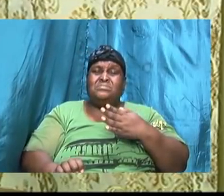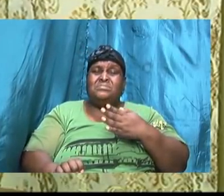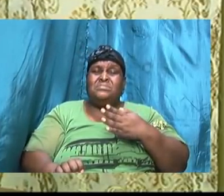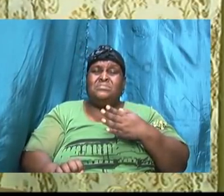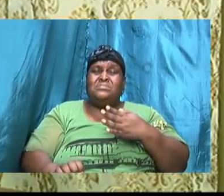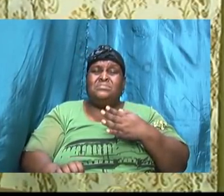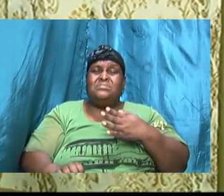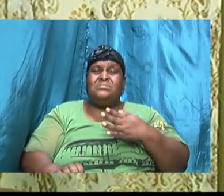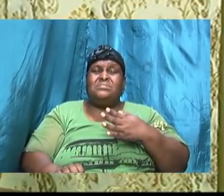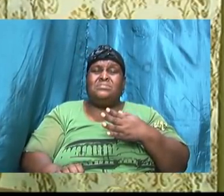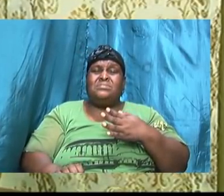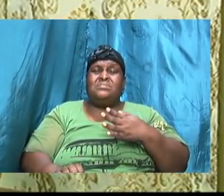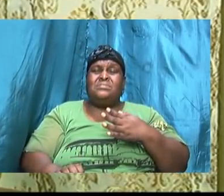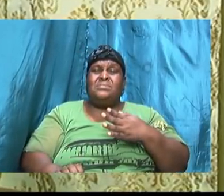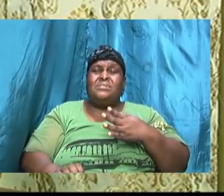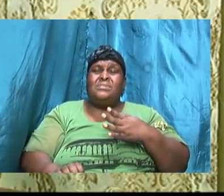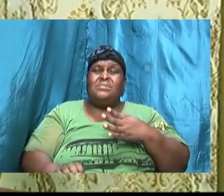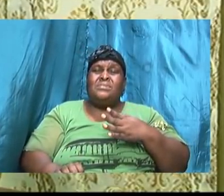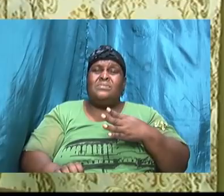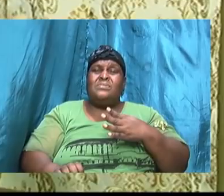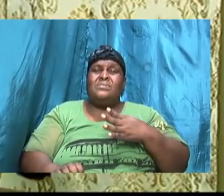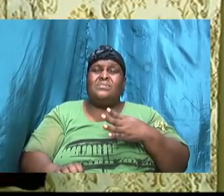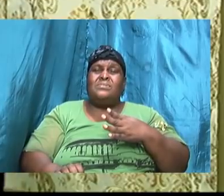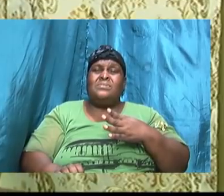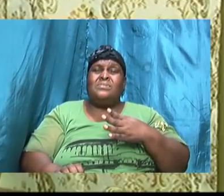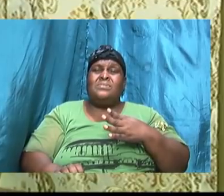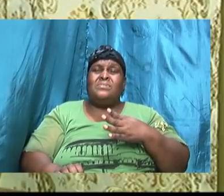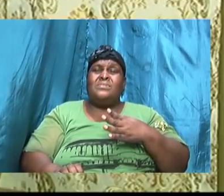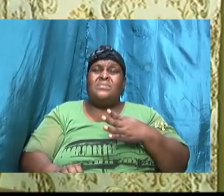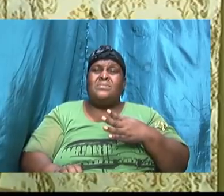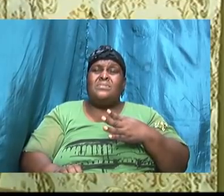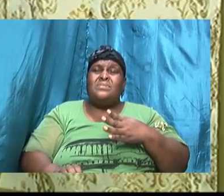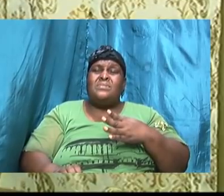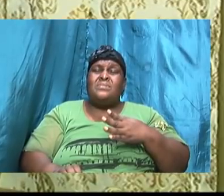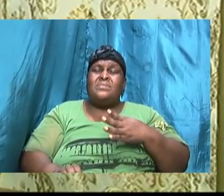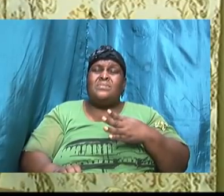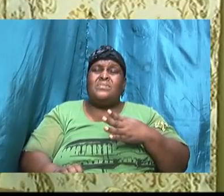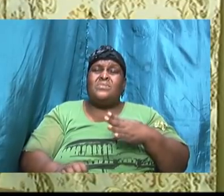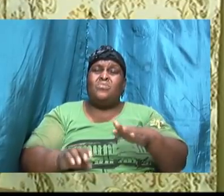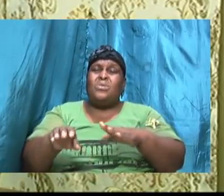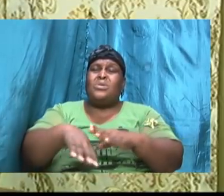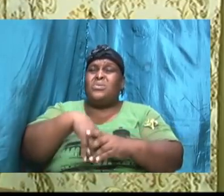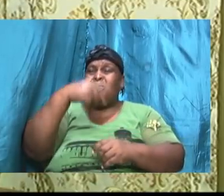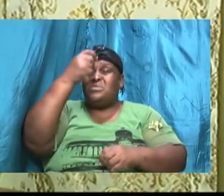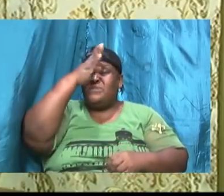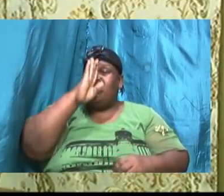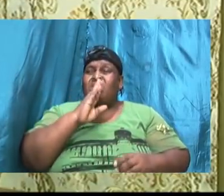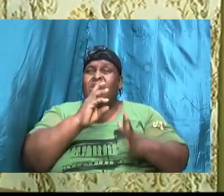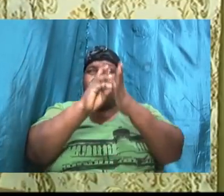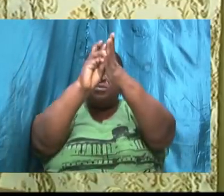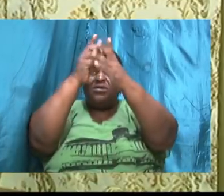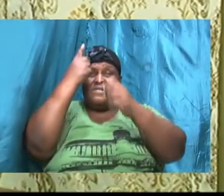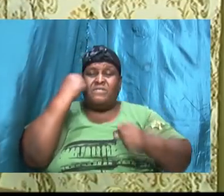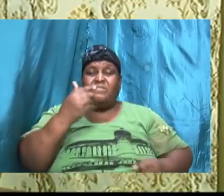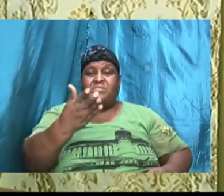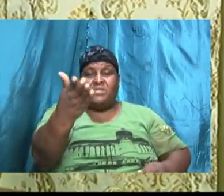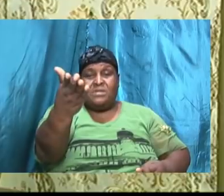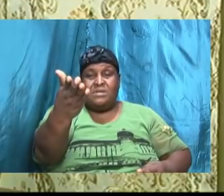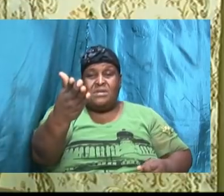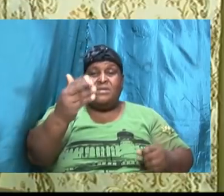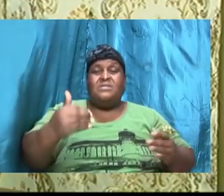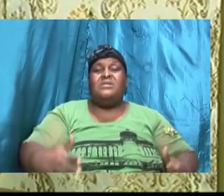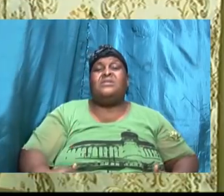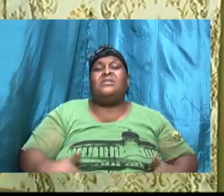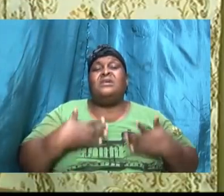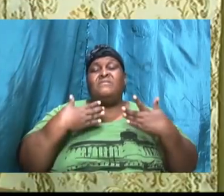stepping out of God's will for their life and I want to encourage us, even as I